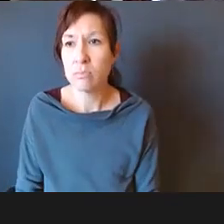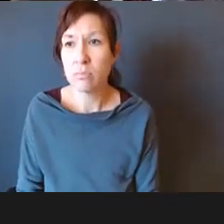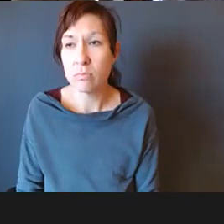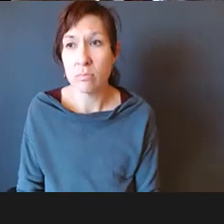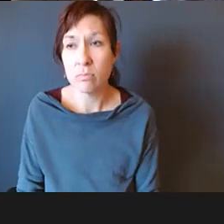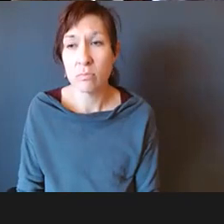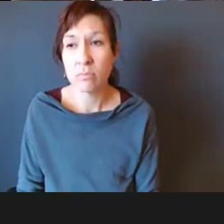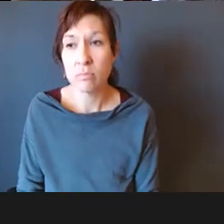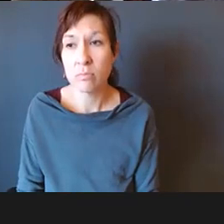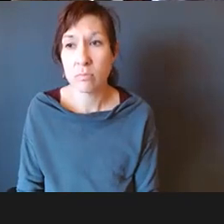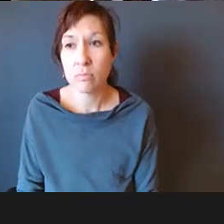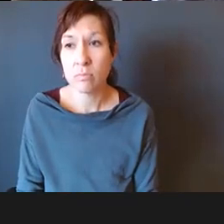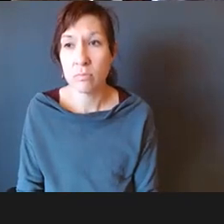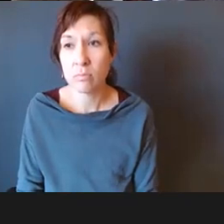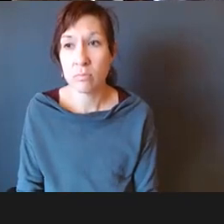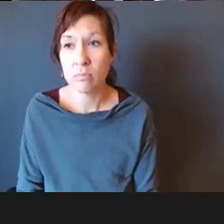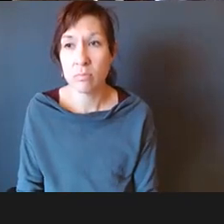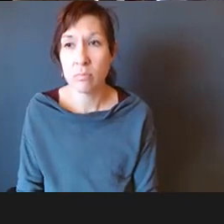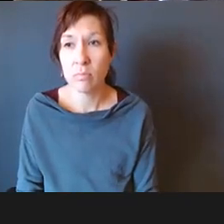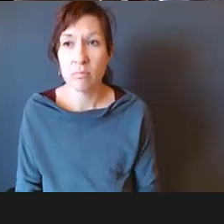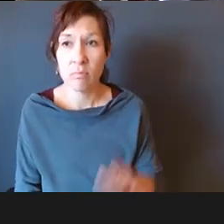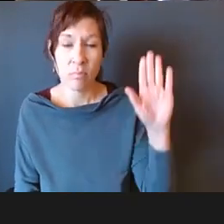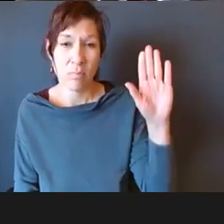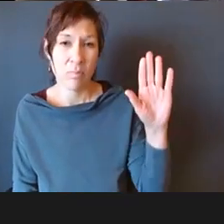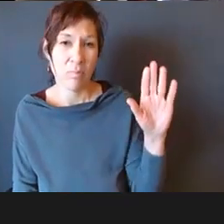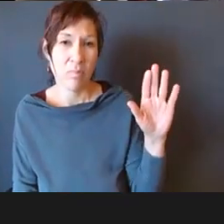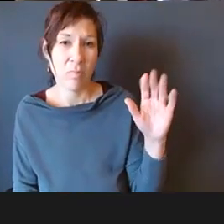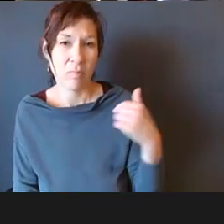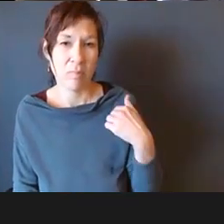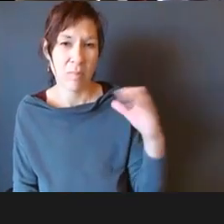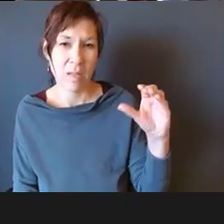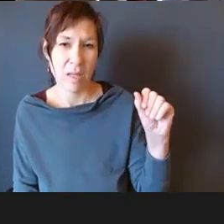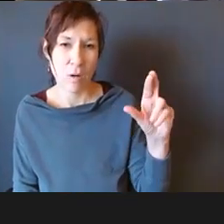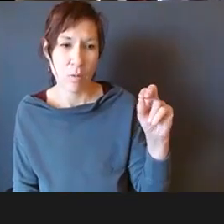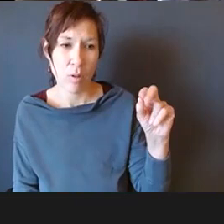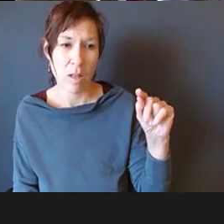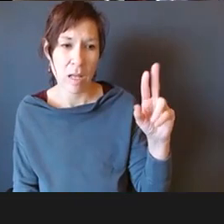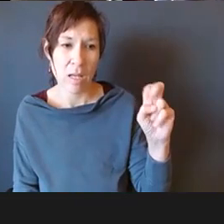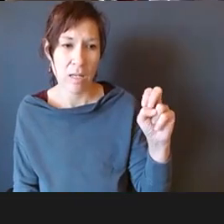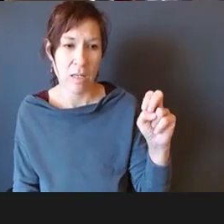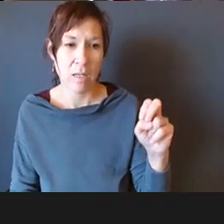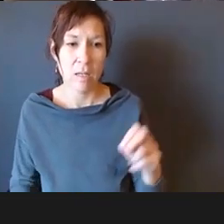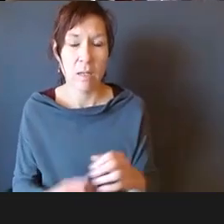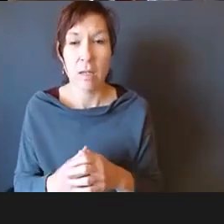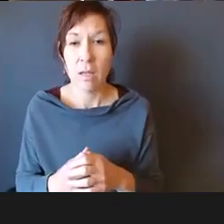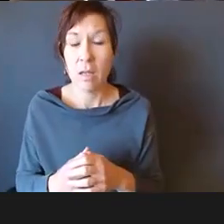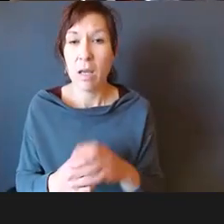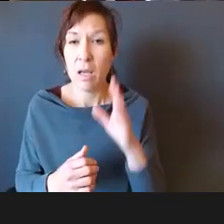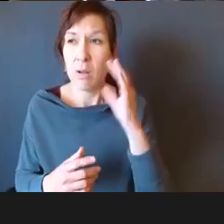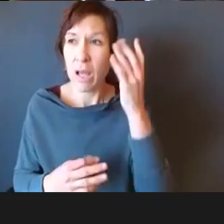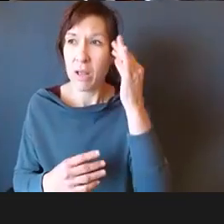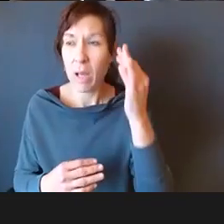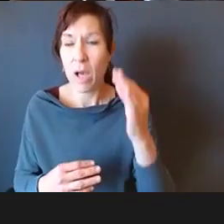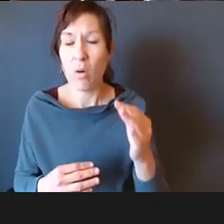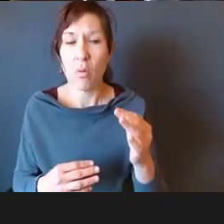Rishi, this is, this is, this is Caroline. I was just, I'm wondering, as, as we're thinking about it, because I completely support diving in